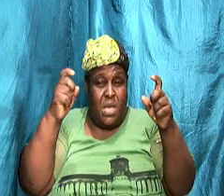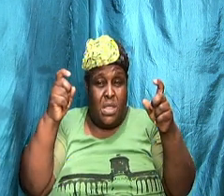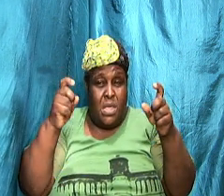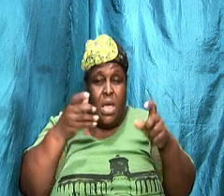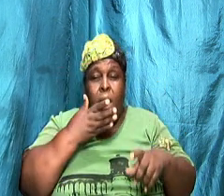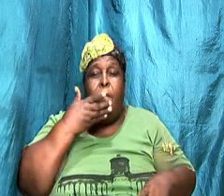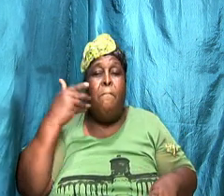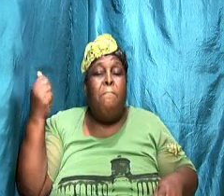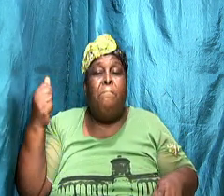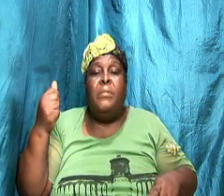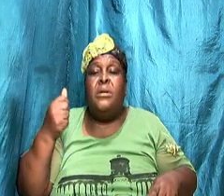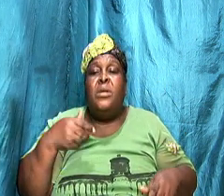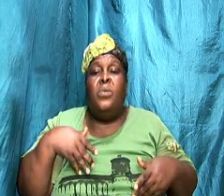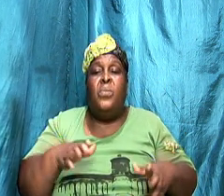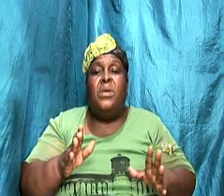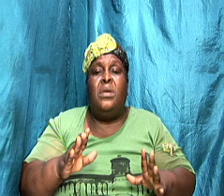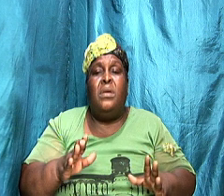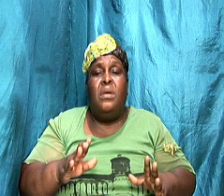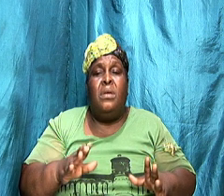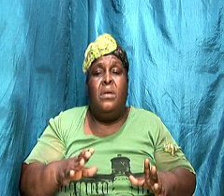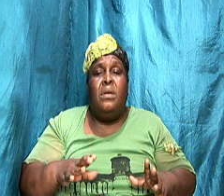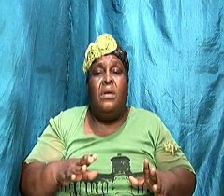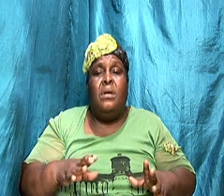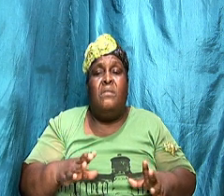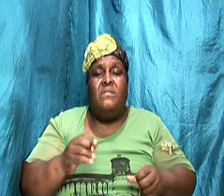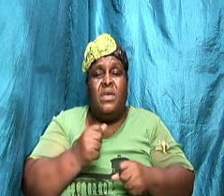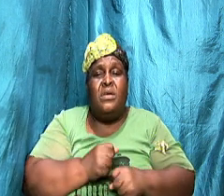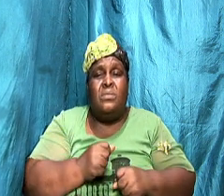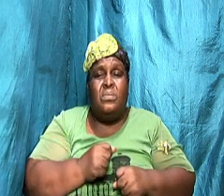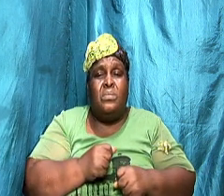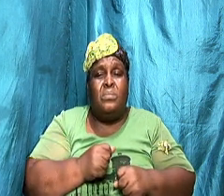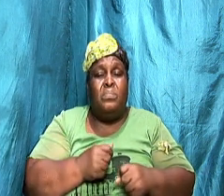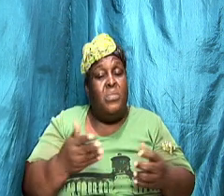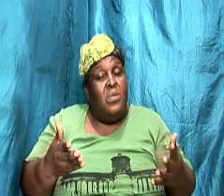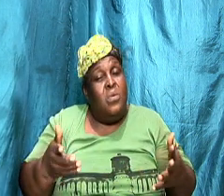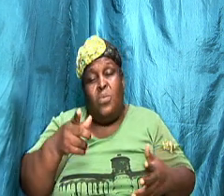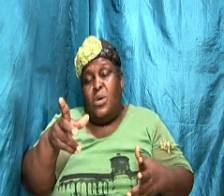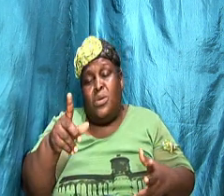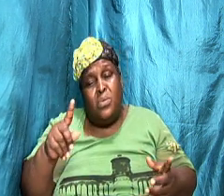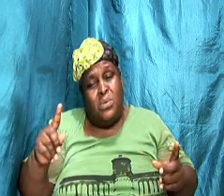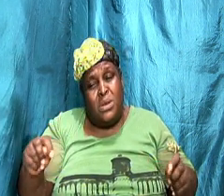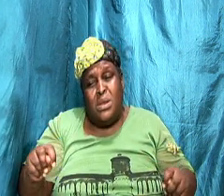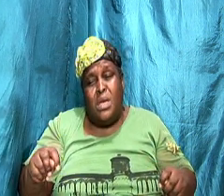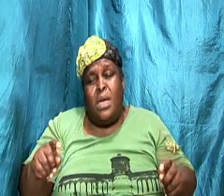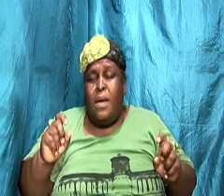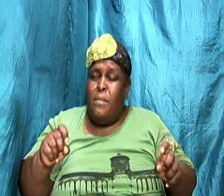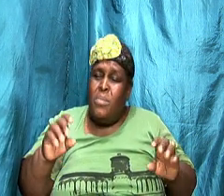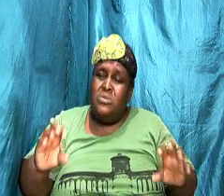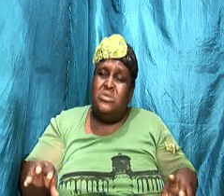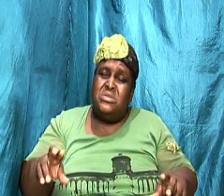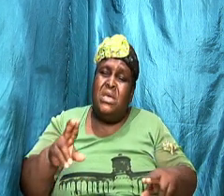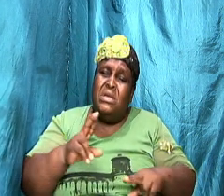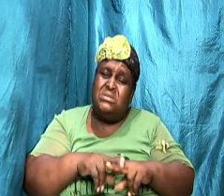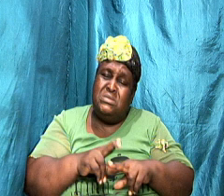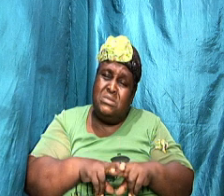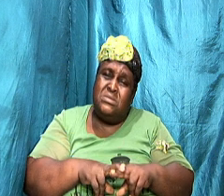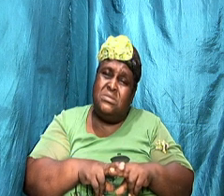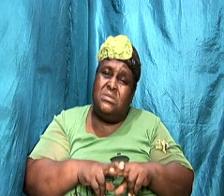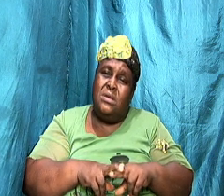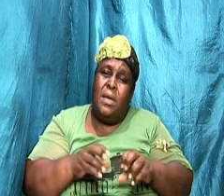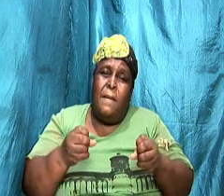way to get what you need so you must can sit down man and you know that a lot